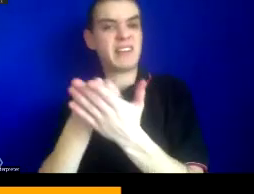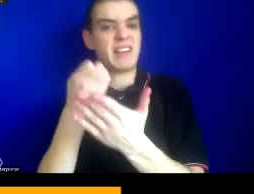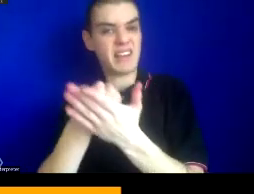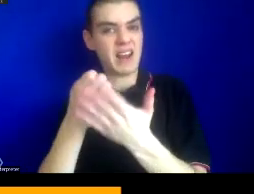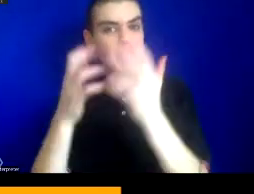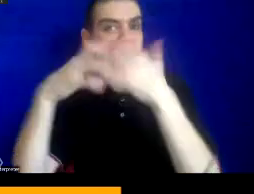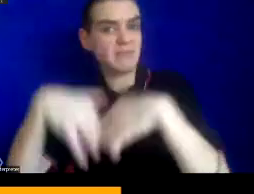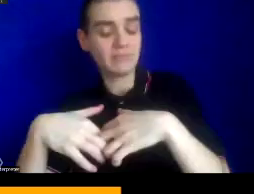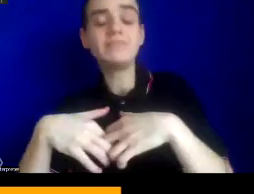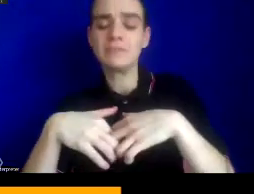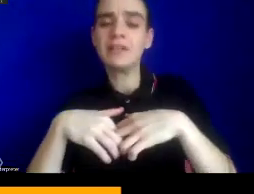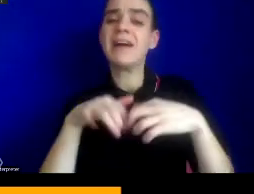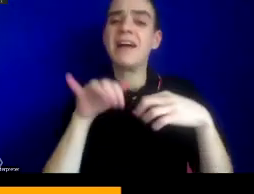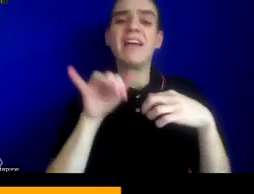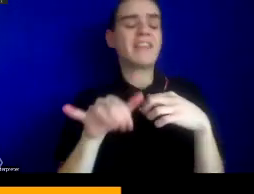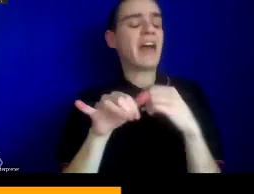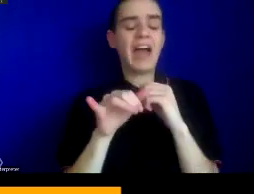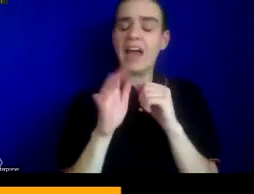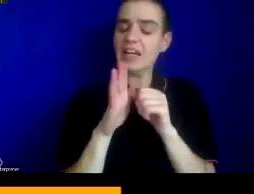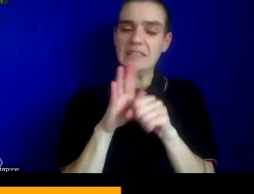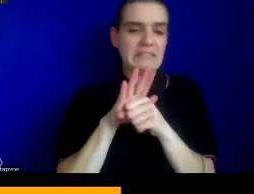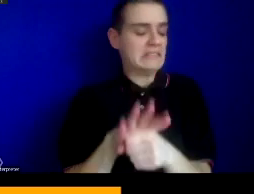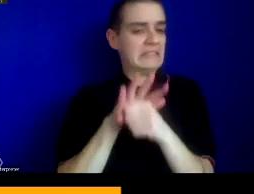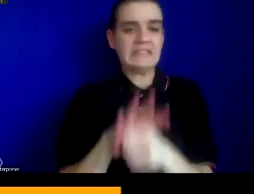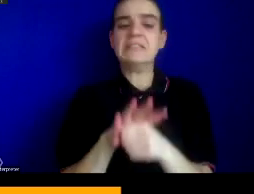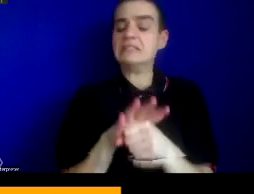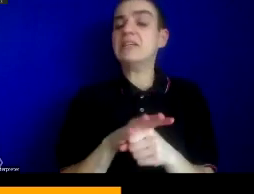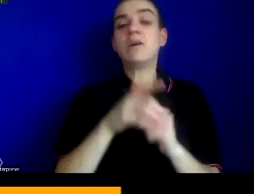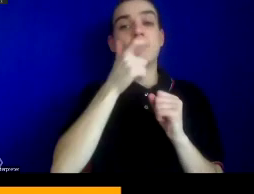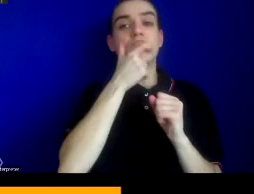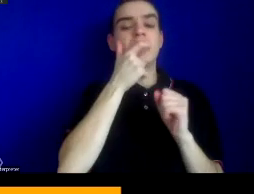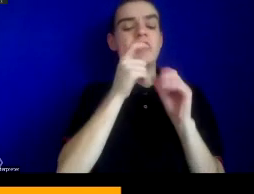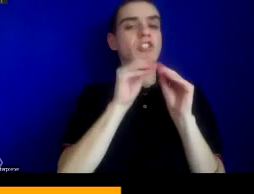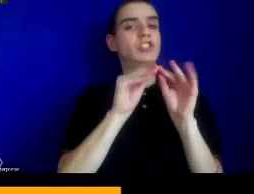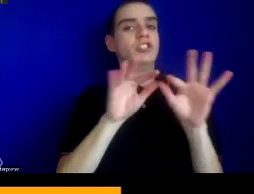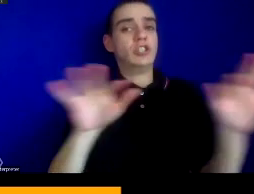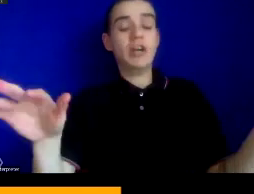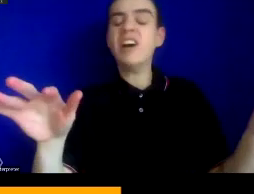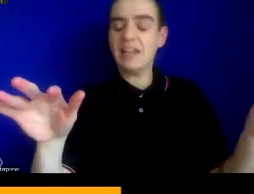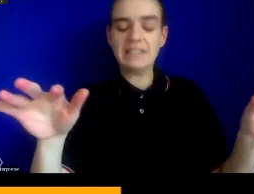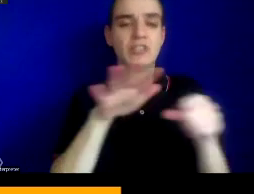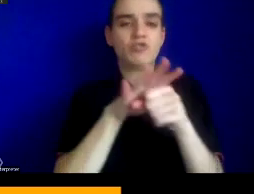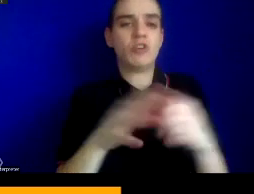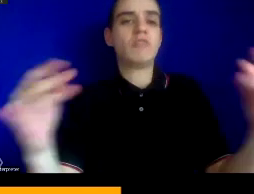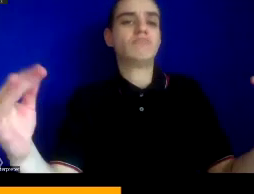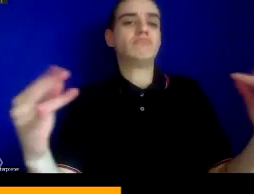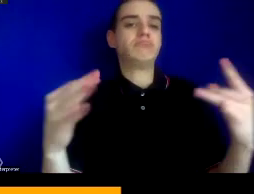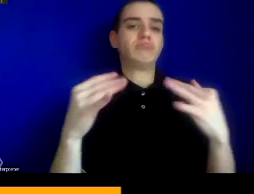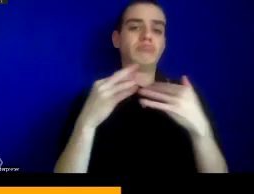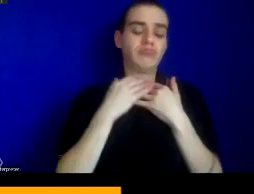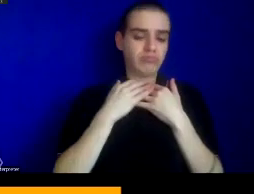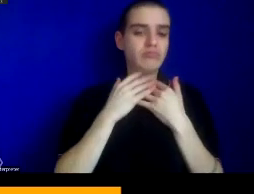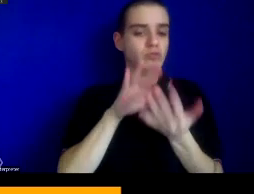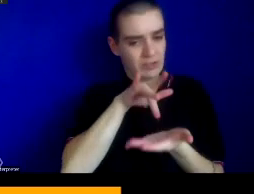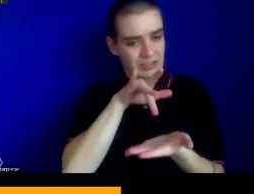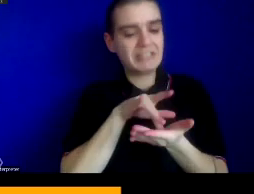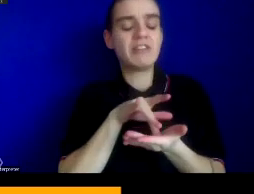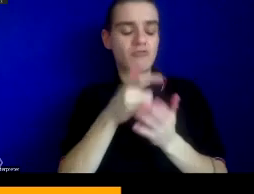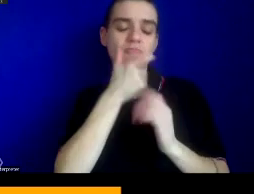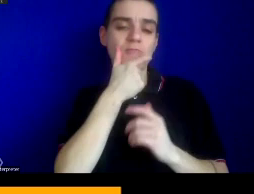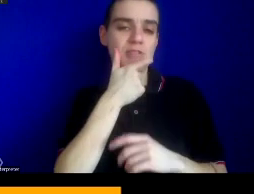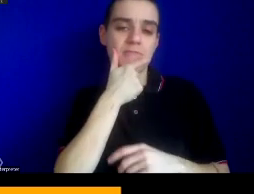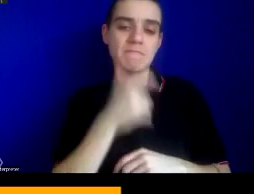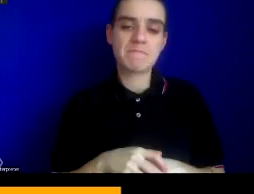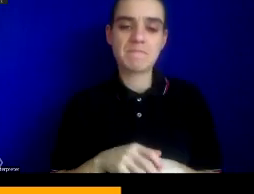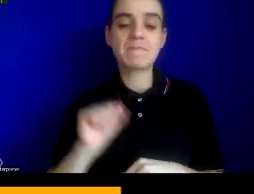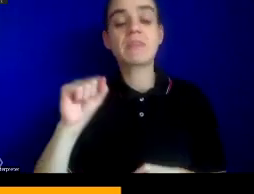outposts of British colonial dominion back through Europe and ultimately to the metropoles of Britain itself. Shelley, as